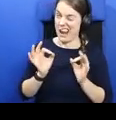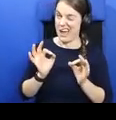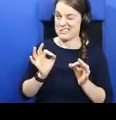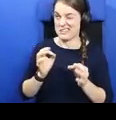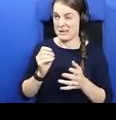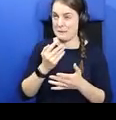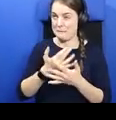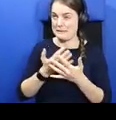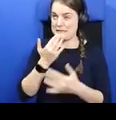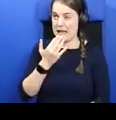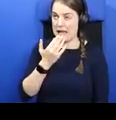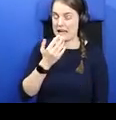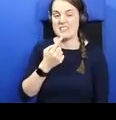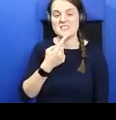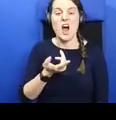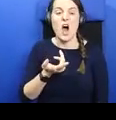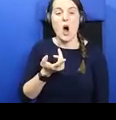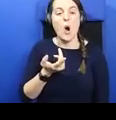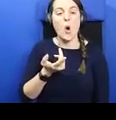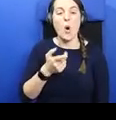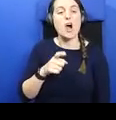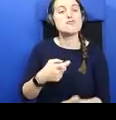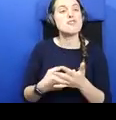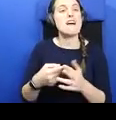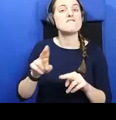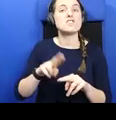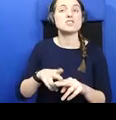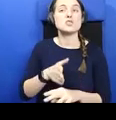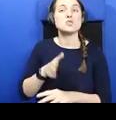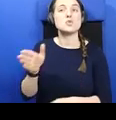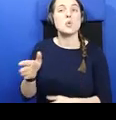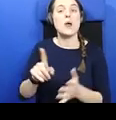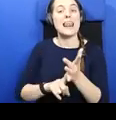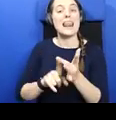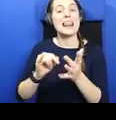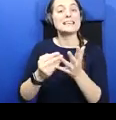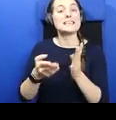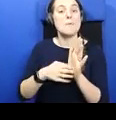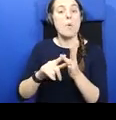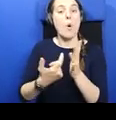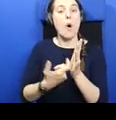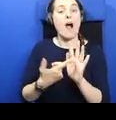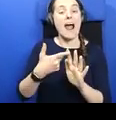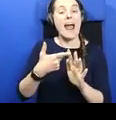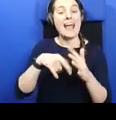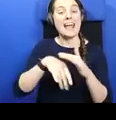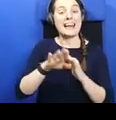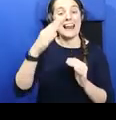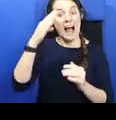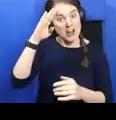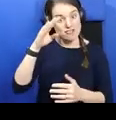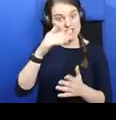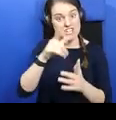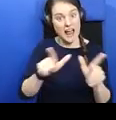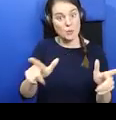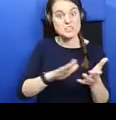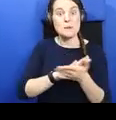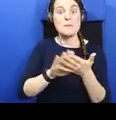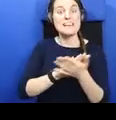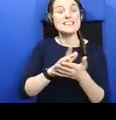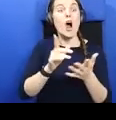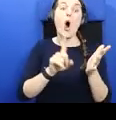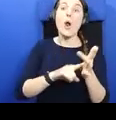references to Lismore in Irish language sources were references to Lismore in County